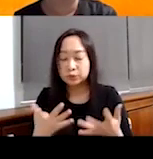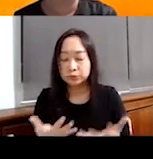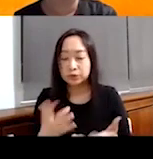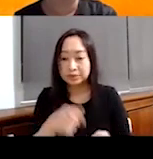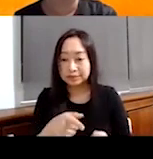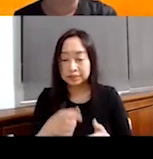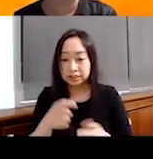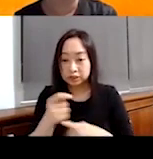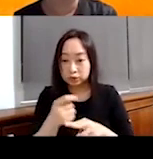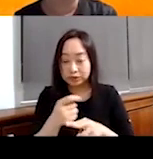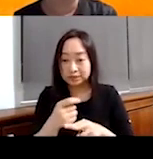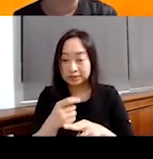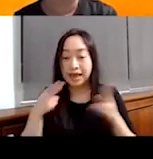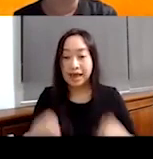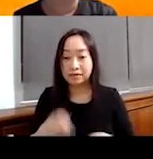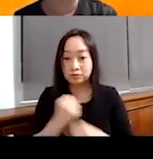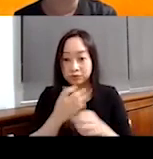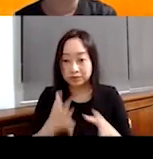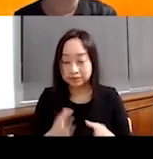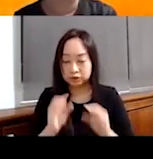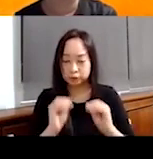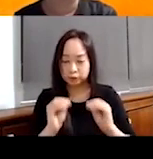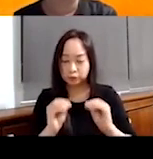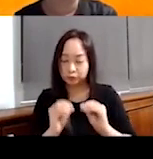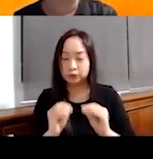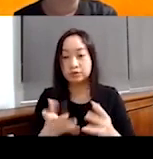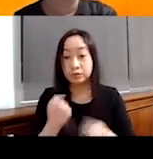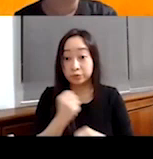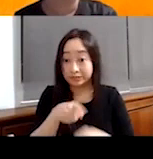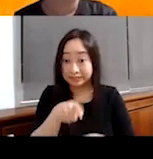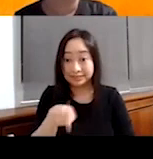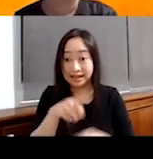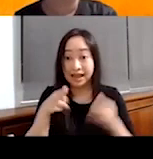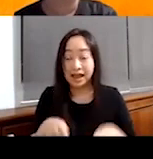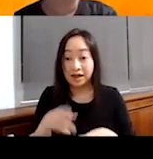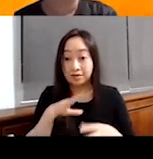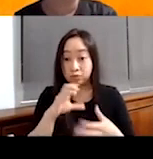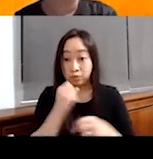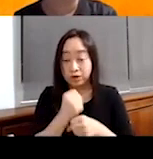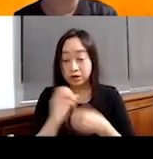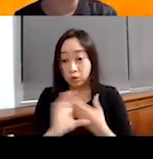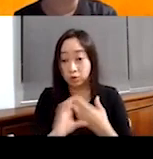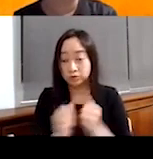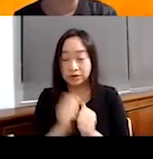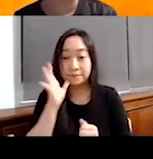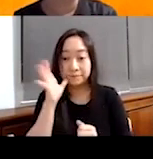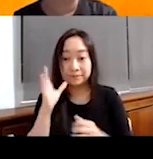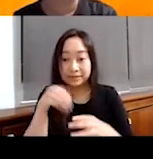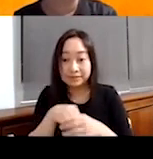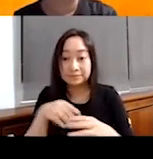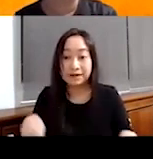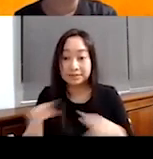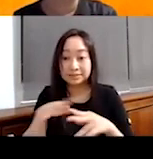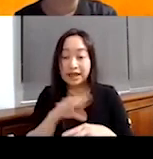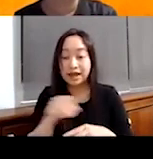trains community health workers from the villages who work very closely with mothers during their pregnancy and during the